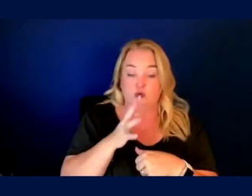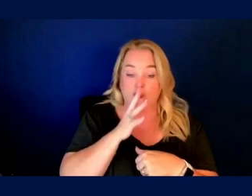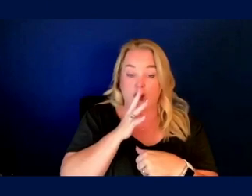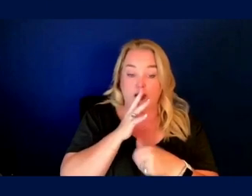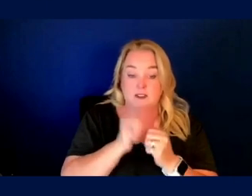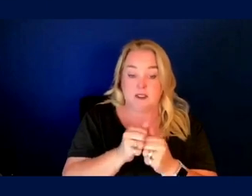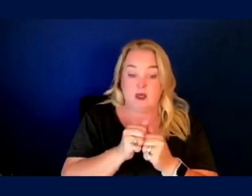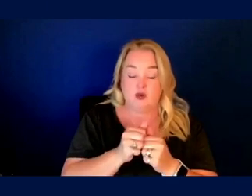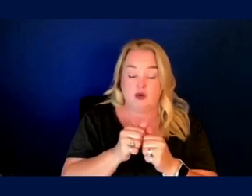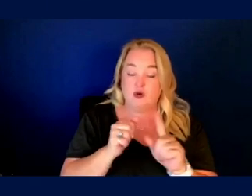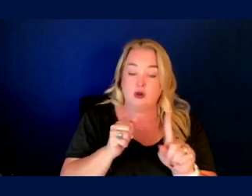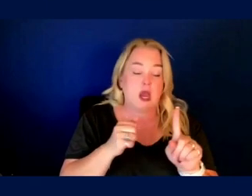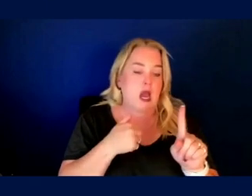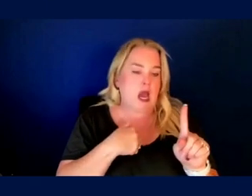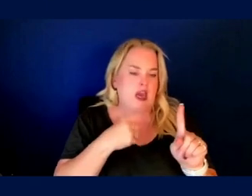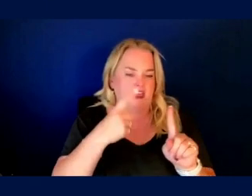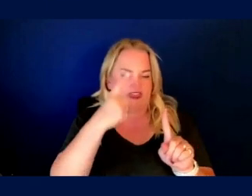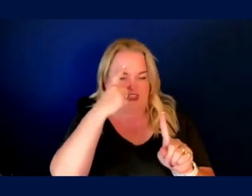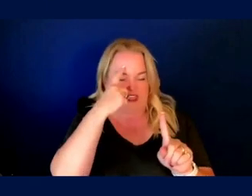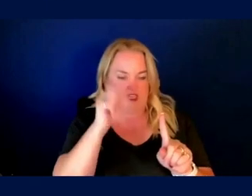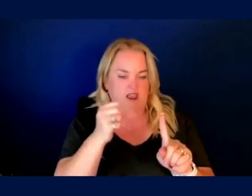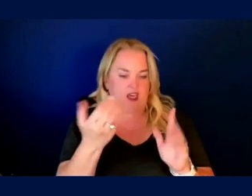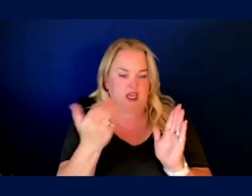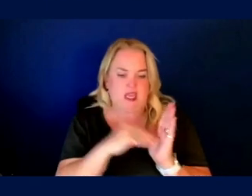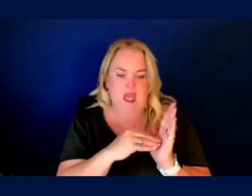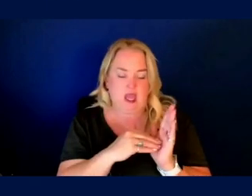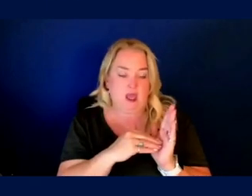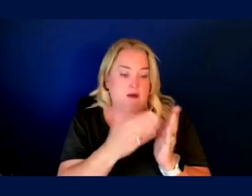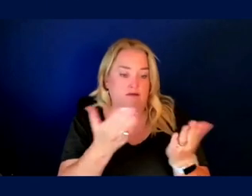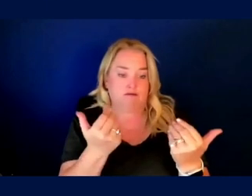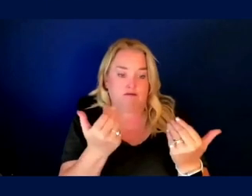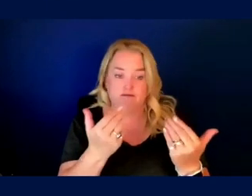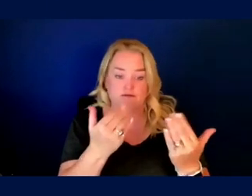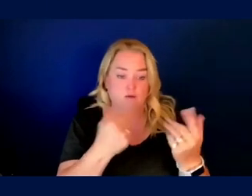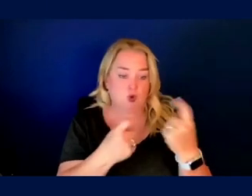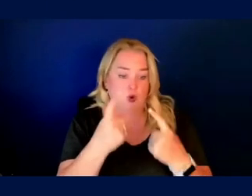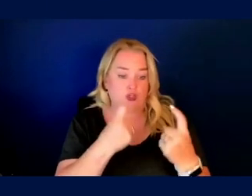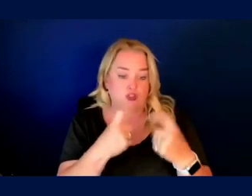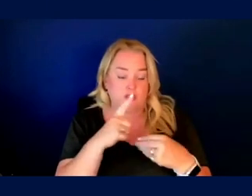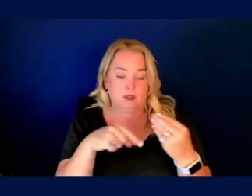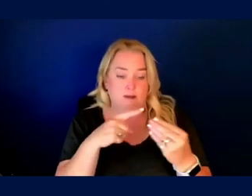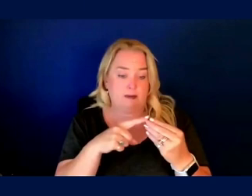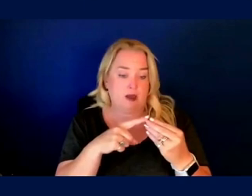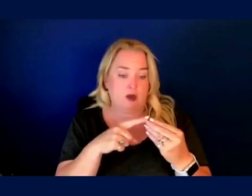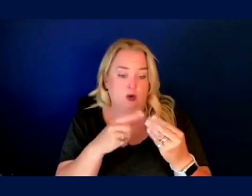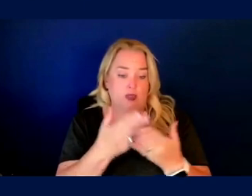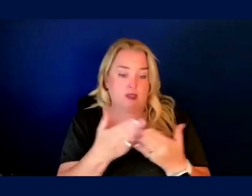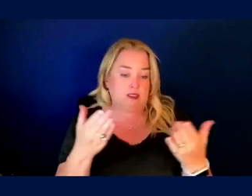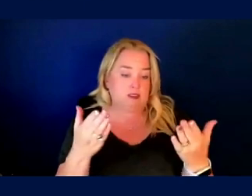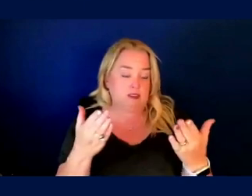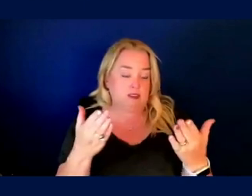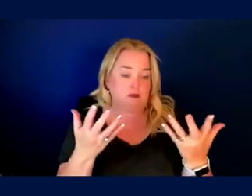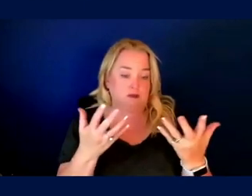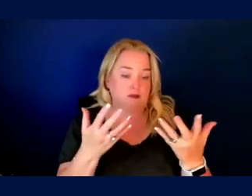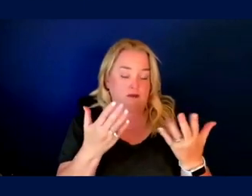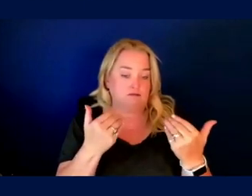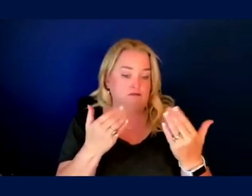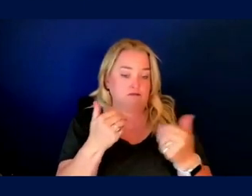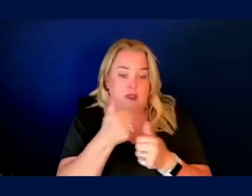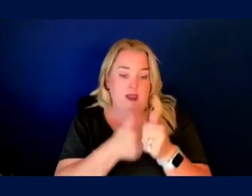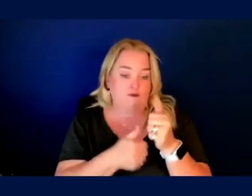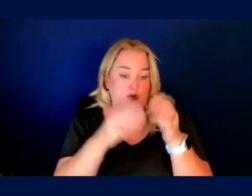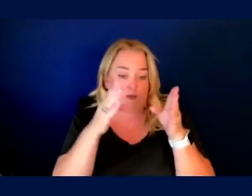I, you know, I think really just comes down to what questions do people have about the fact they function in the spectrum. And every person,